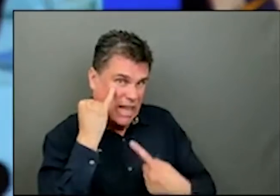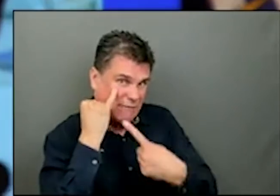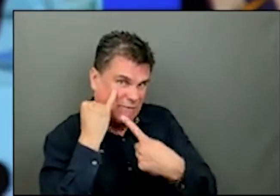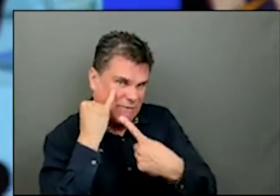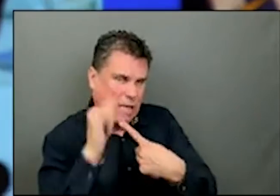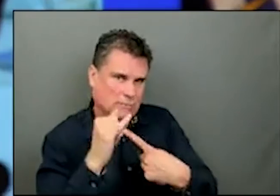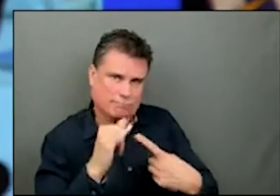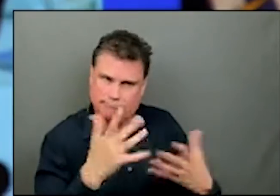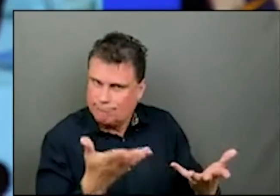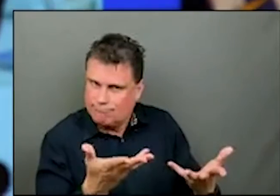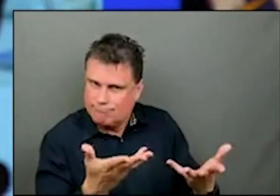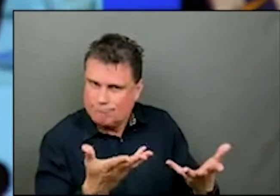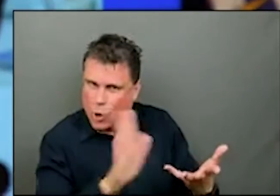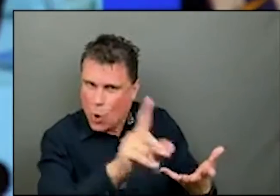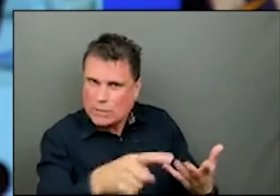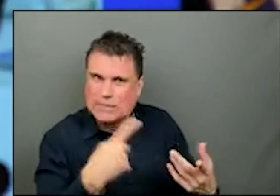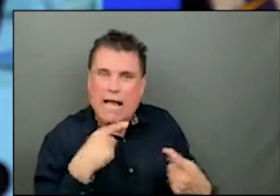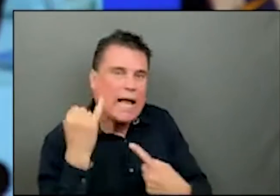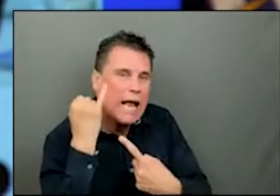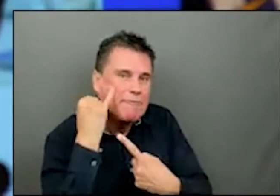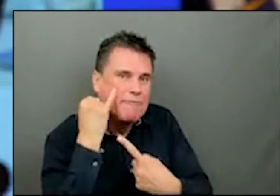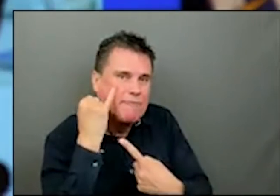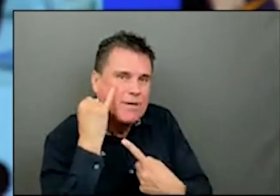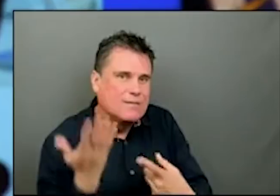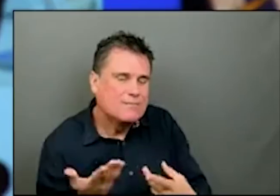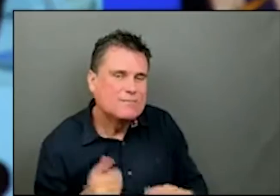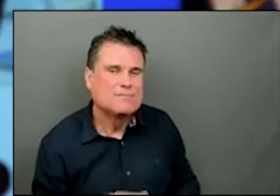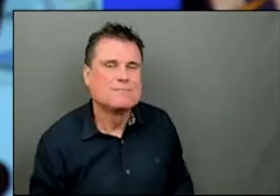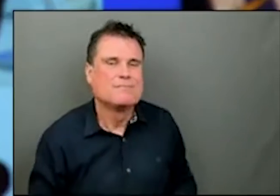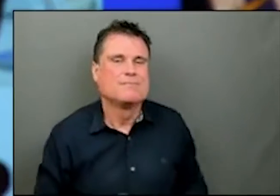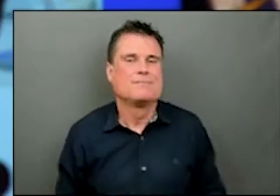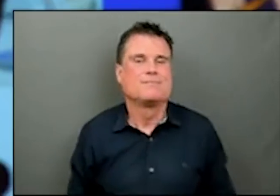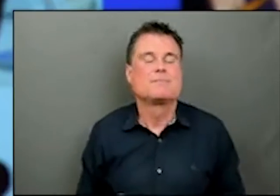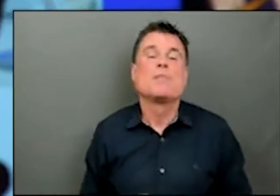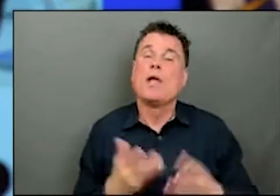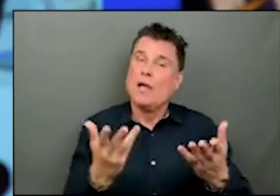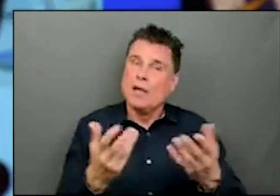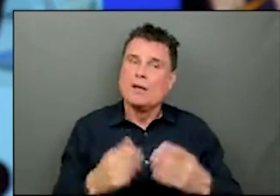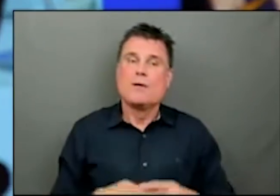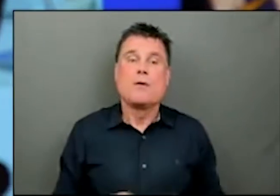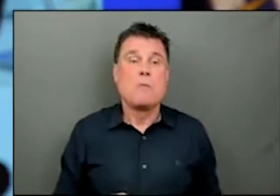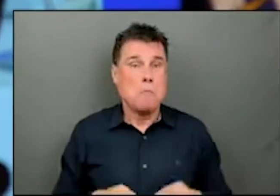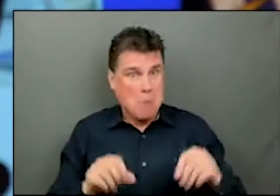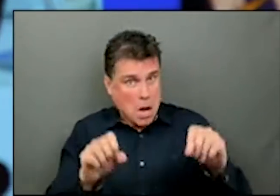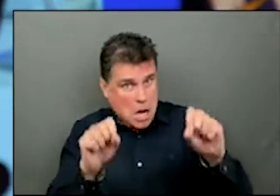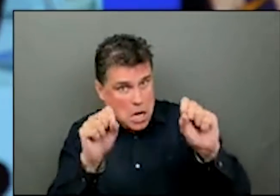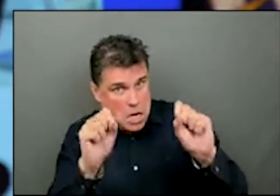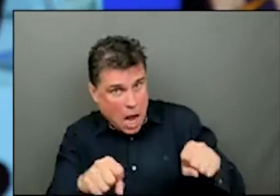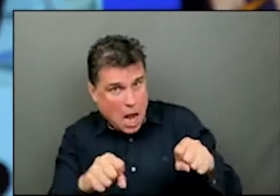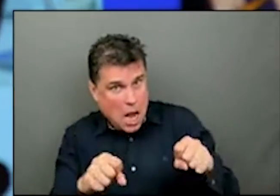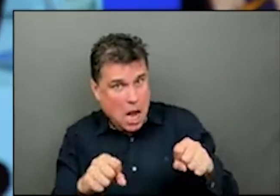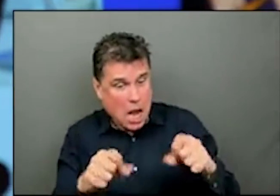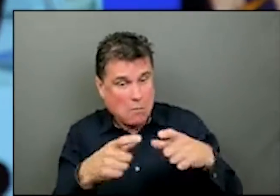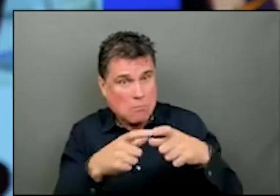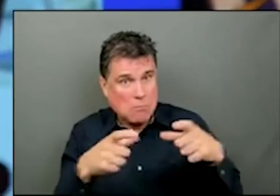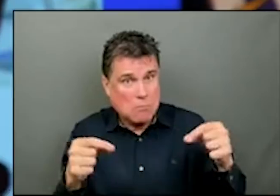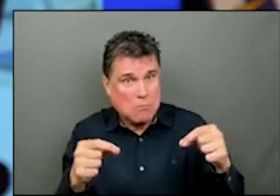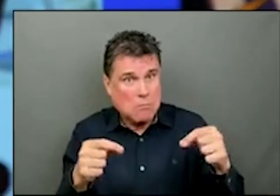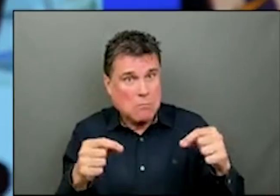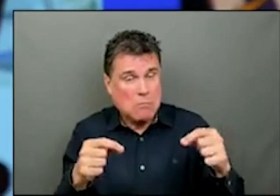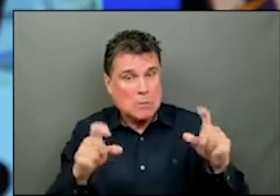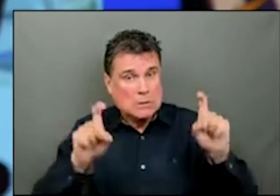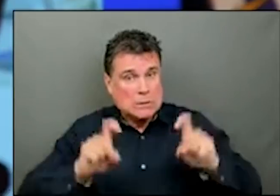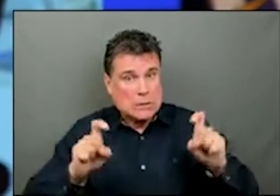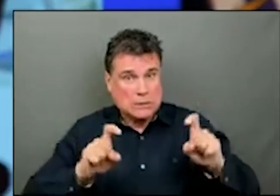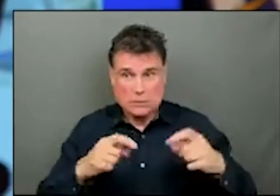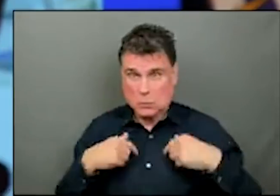over the past 14 months is that the professional public service is extraordinarily adaptable to diverse and unique situations that none of us